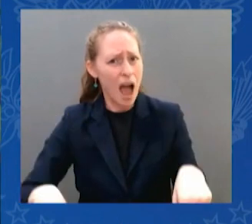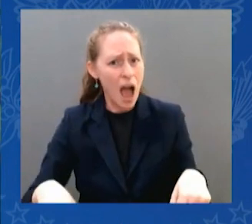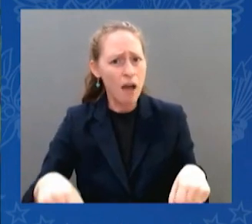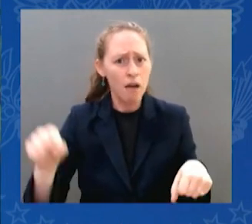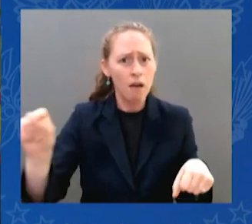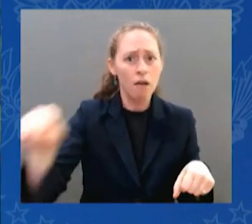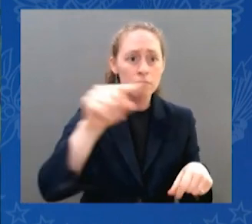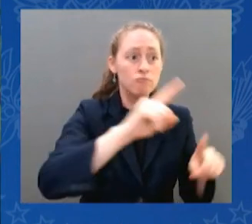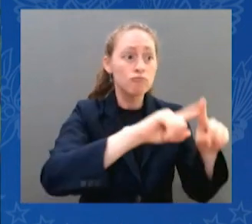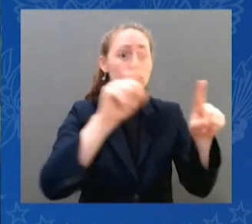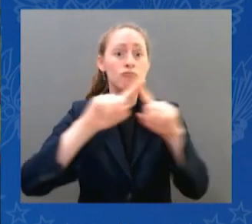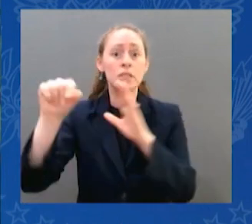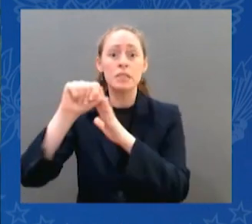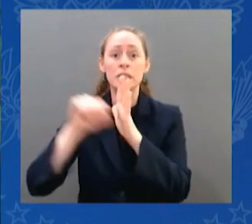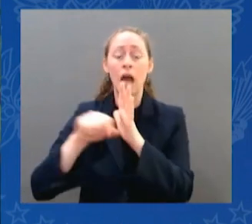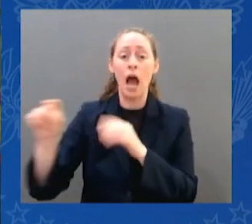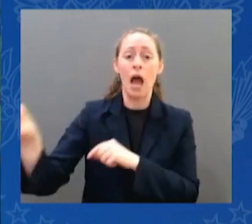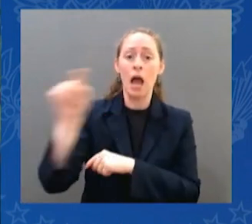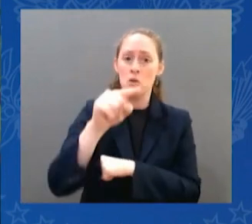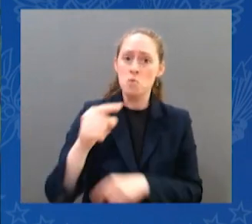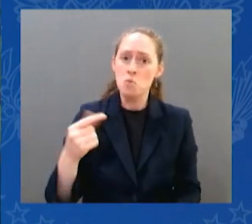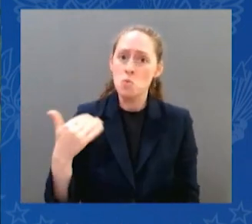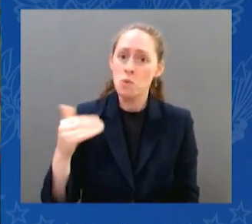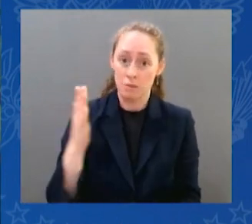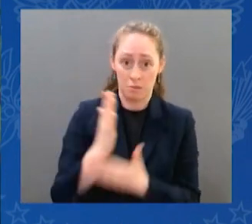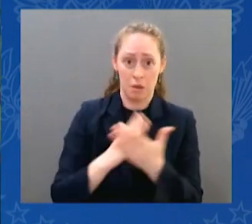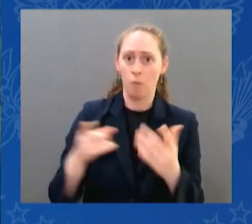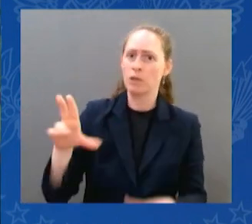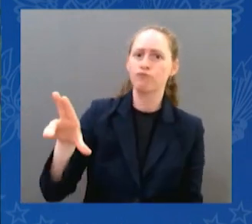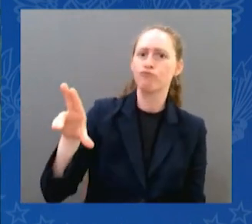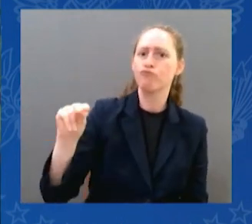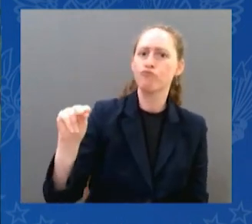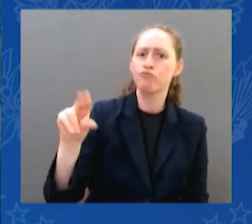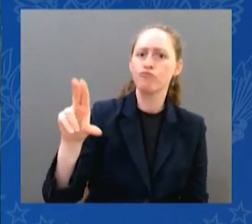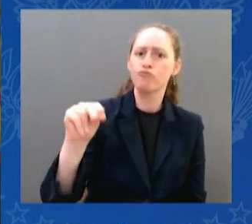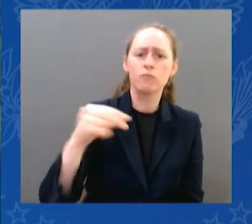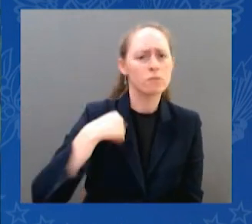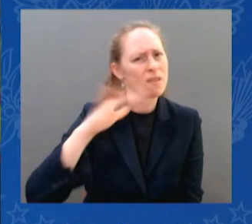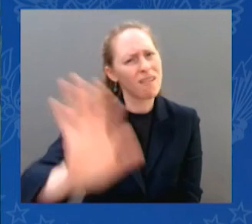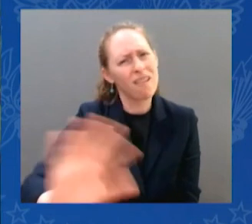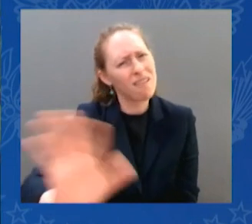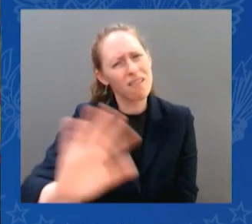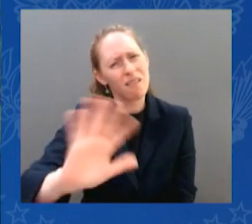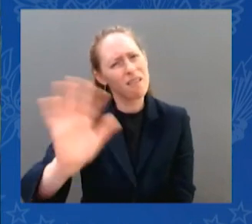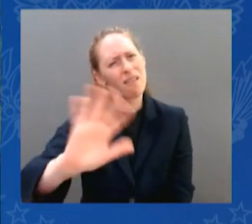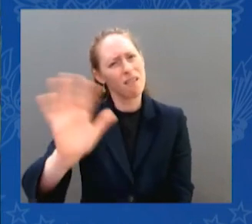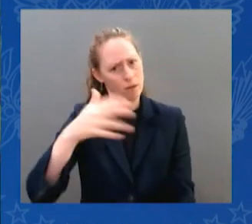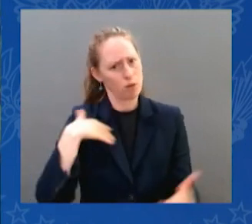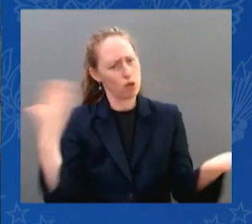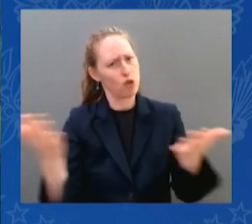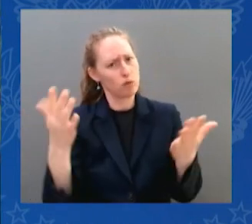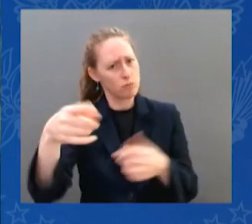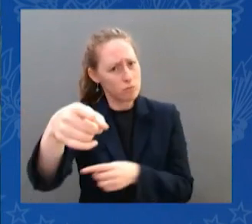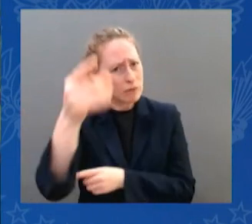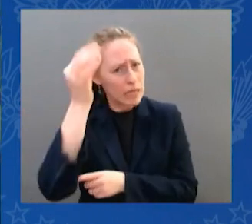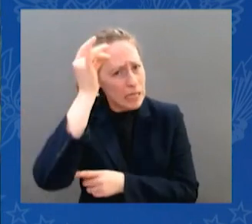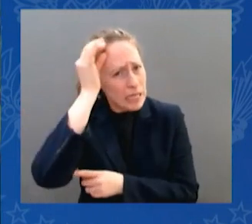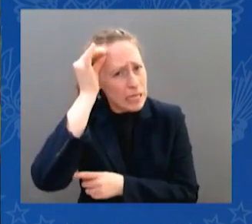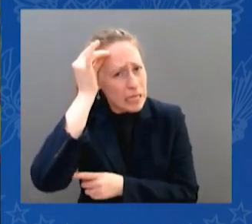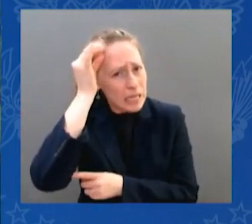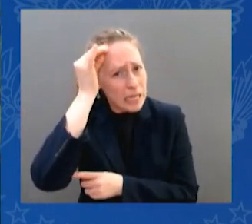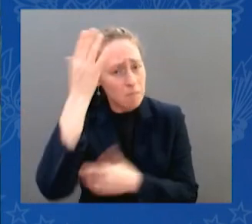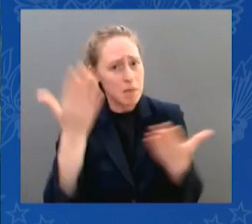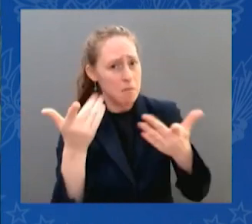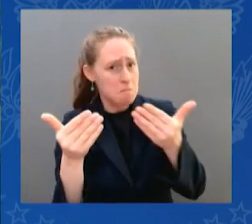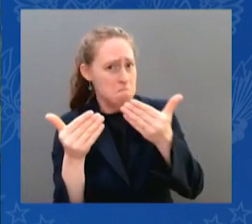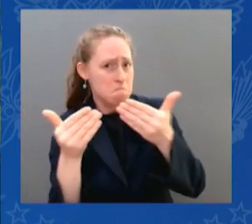women. So those are just a few of the ideas that we encourage you to look at, an idea of what we're doing at the New York State level. But literally, before I close the